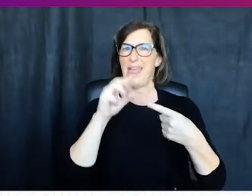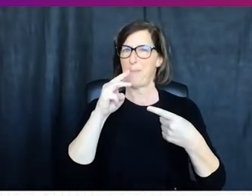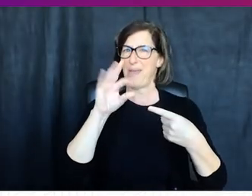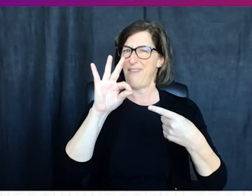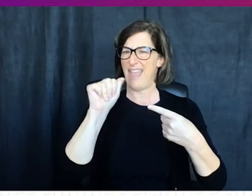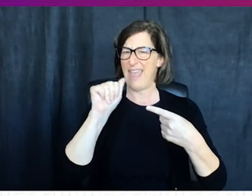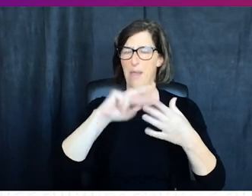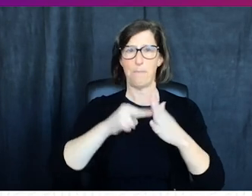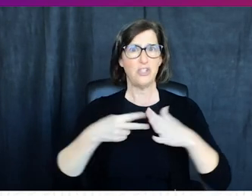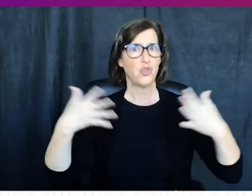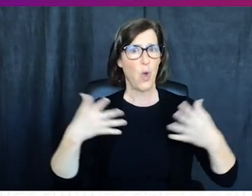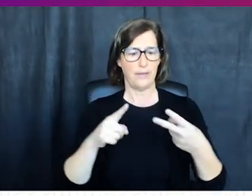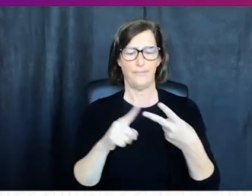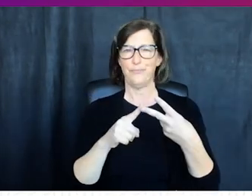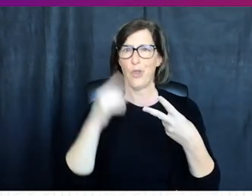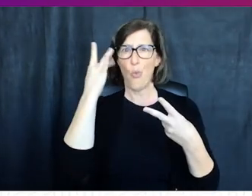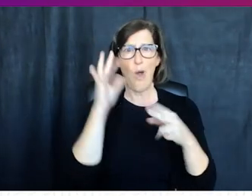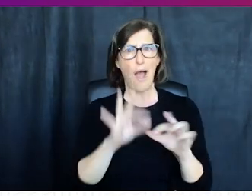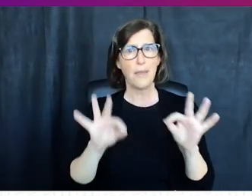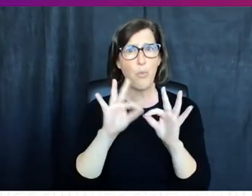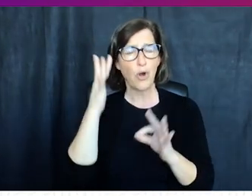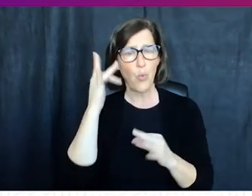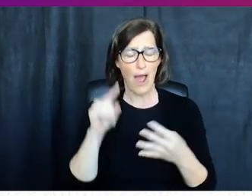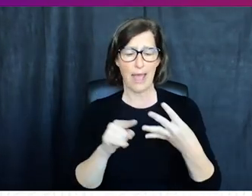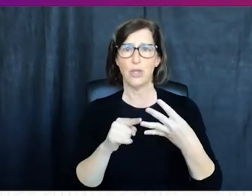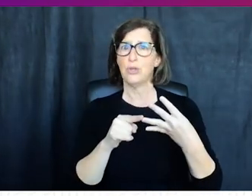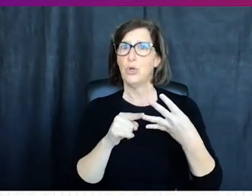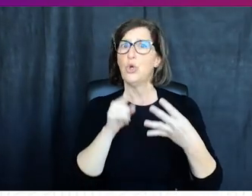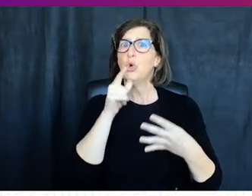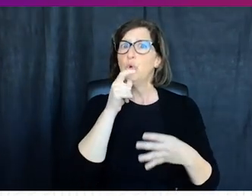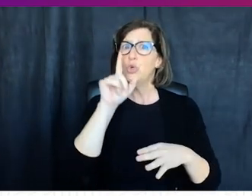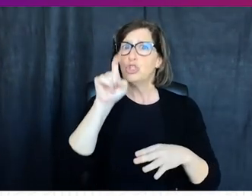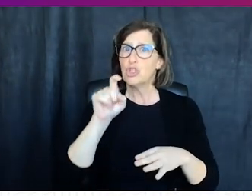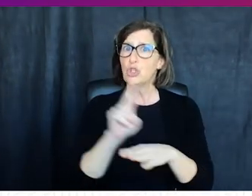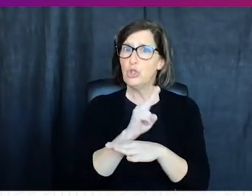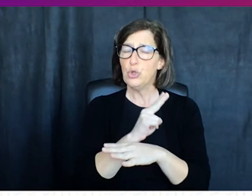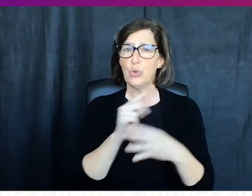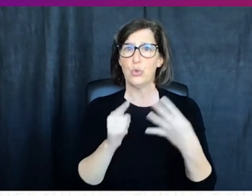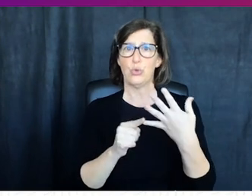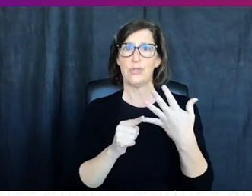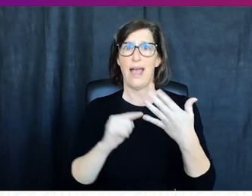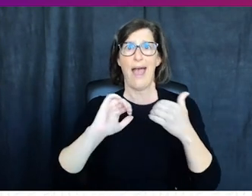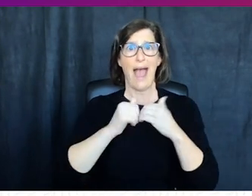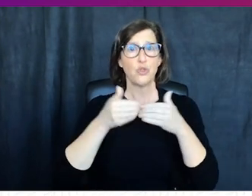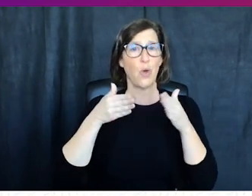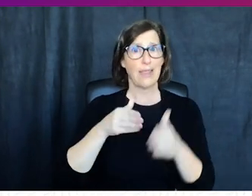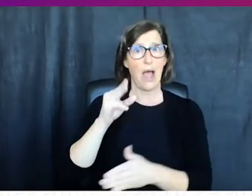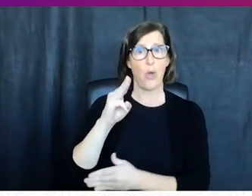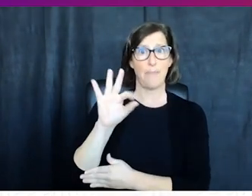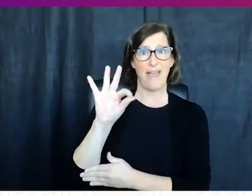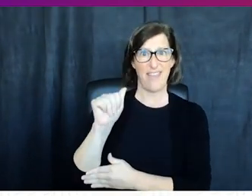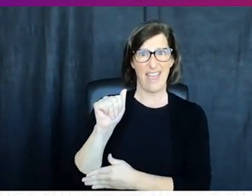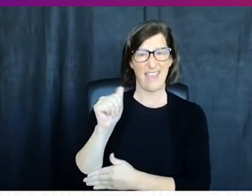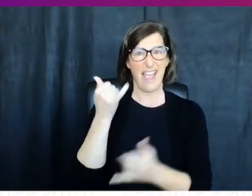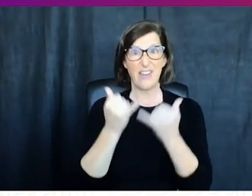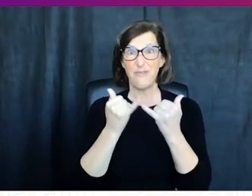with what is mfa then why is mfa important who should utilize mfa how we can enable mfa